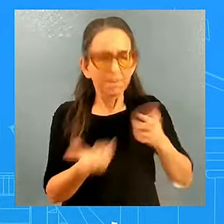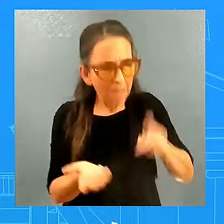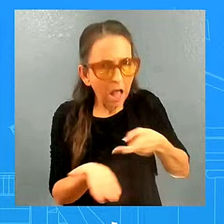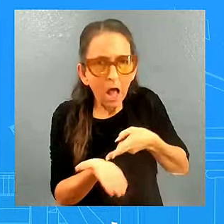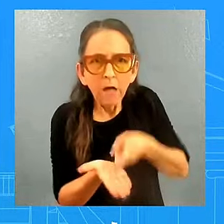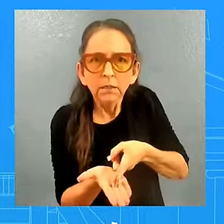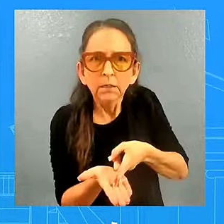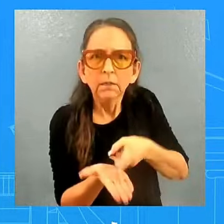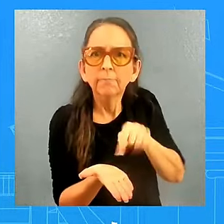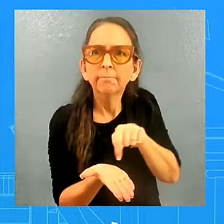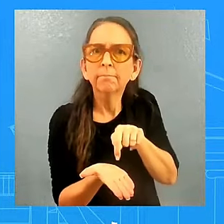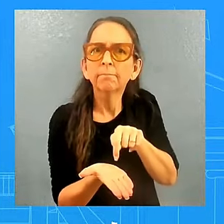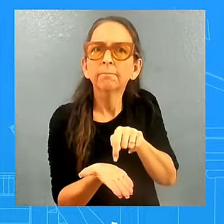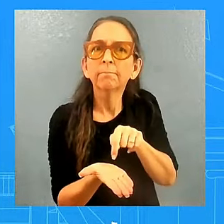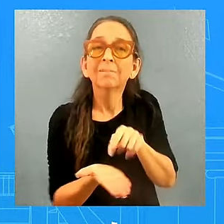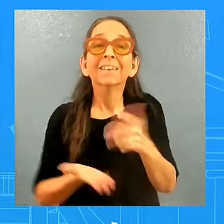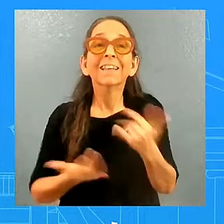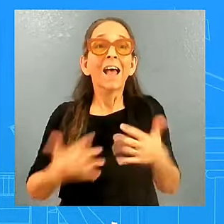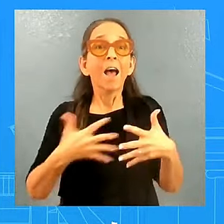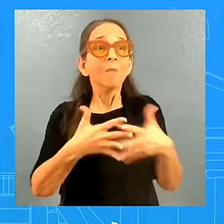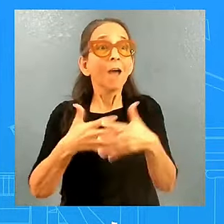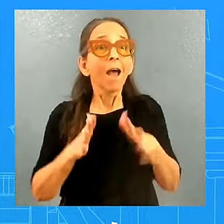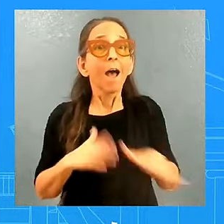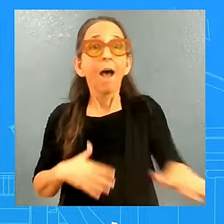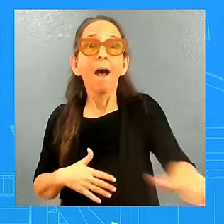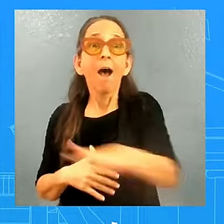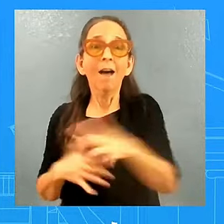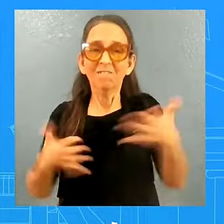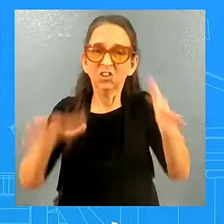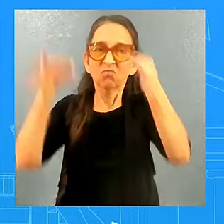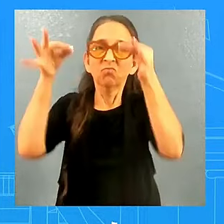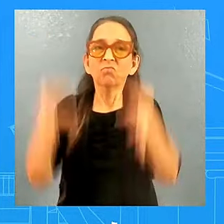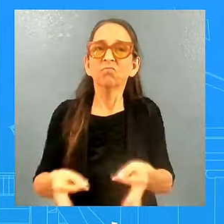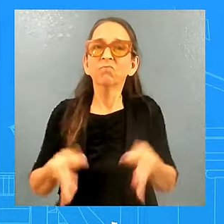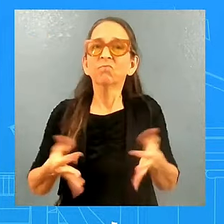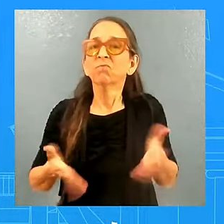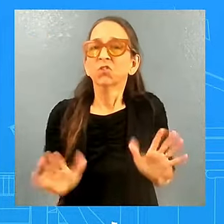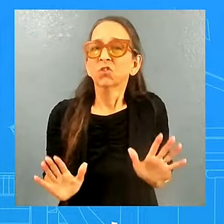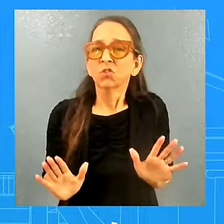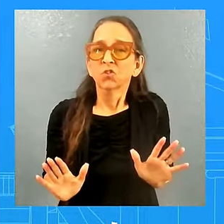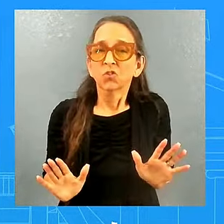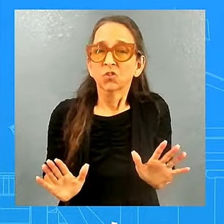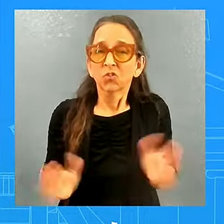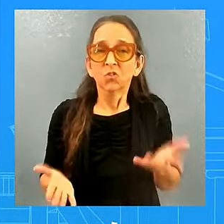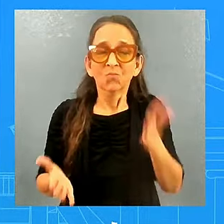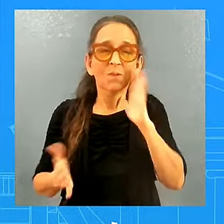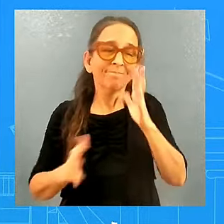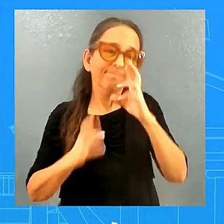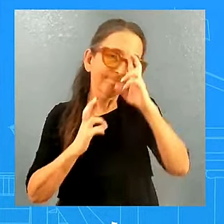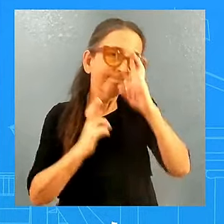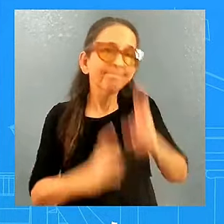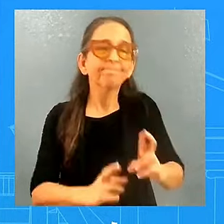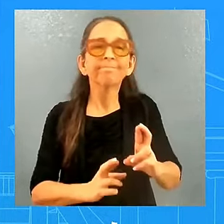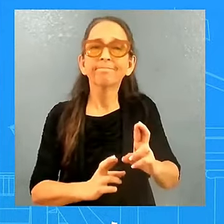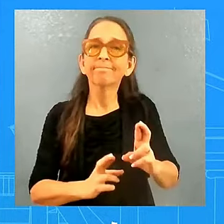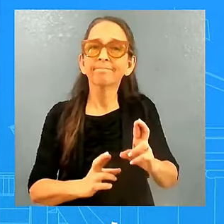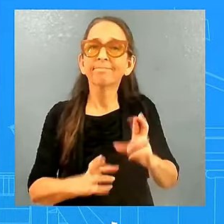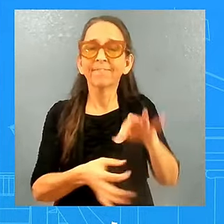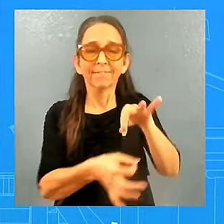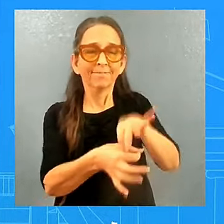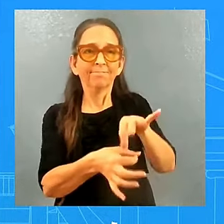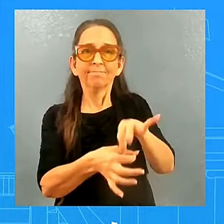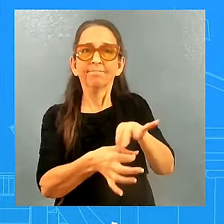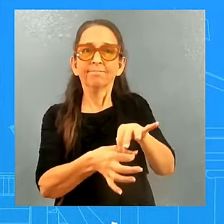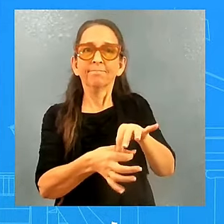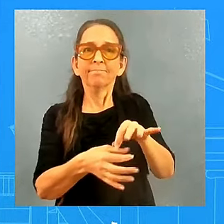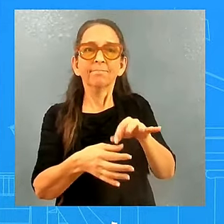have spoken, and we're going to respect respect the outcome of the election two days ago, because we have to respect our election system. It's